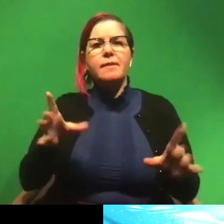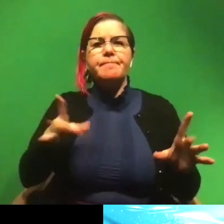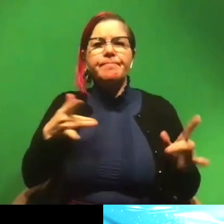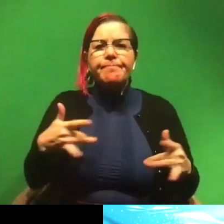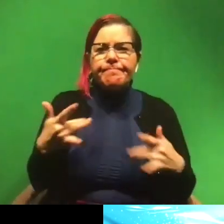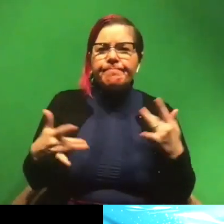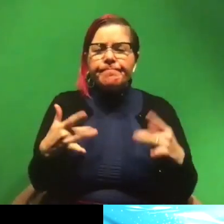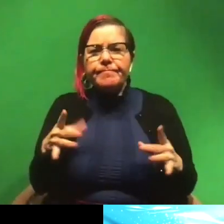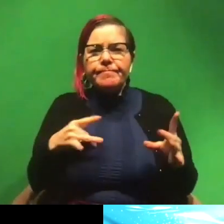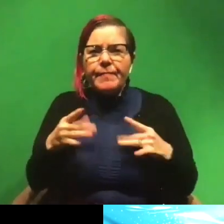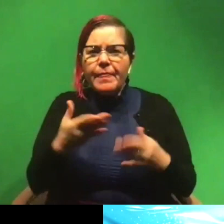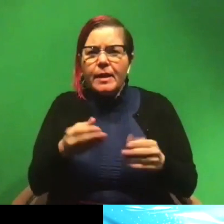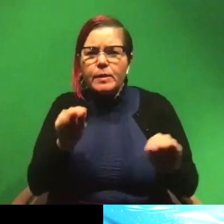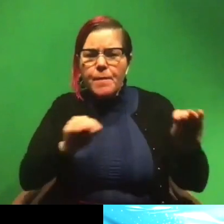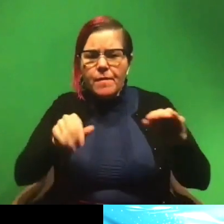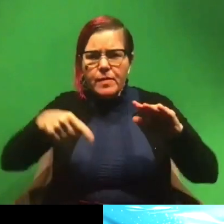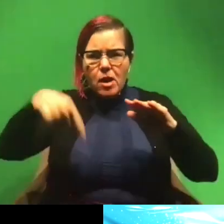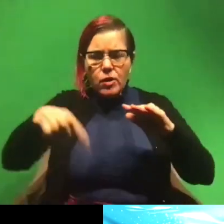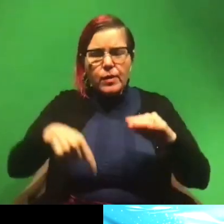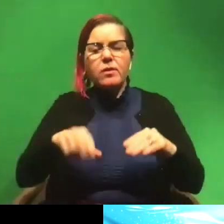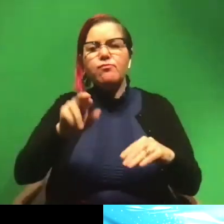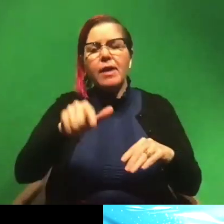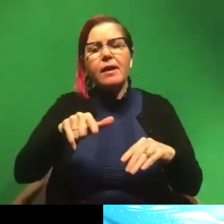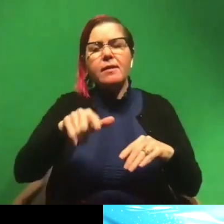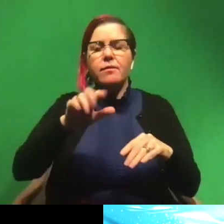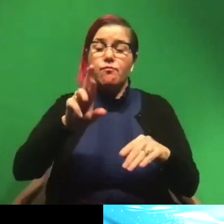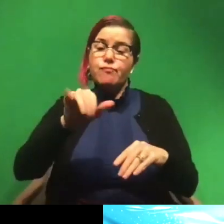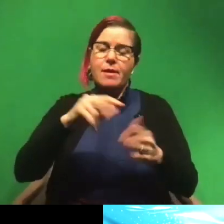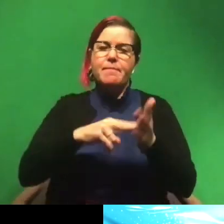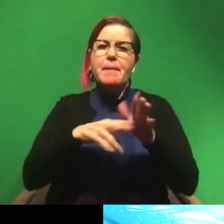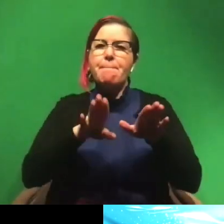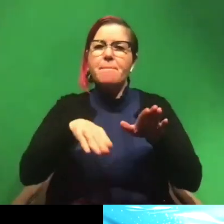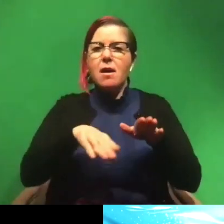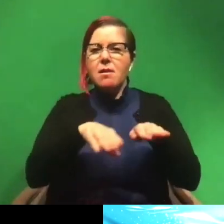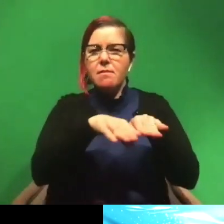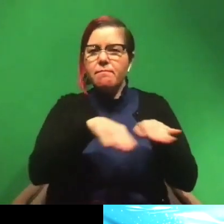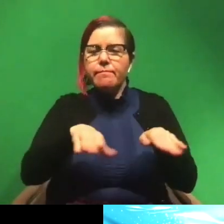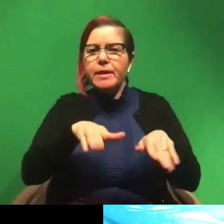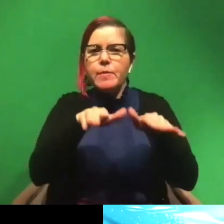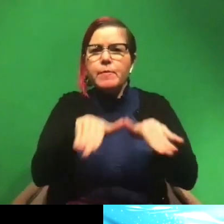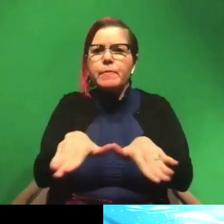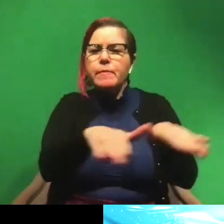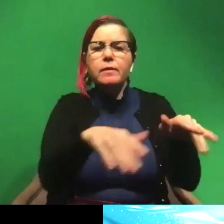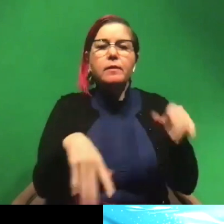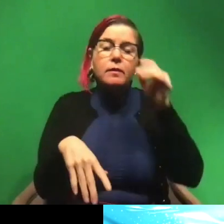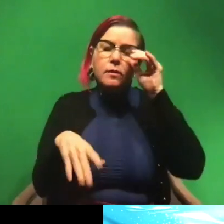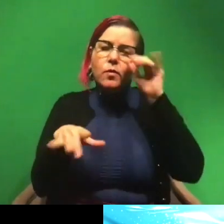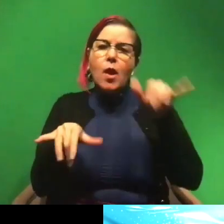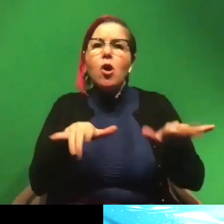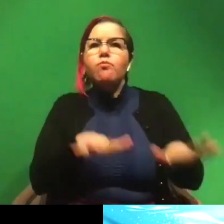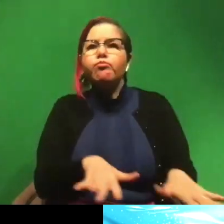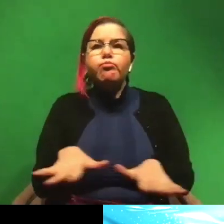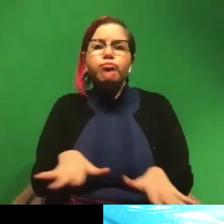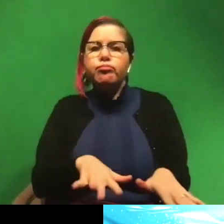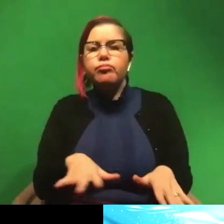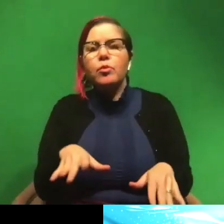moving underneath. So they're raised, they spend a lot of time on the bottom on the seafloor. And so they'll just kind of chill out, or they'll